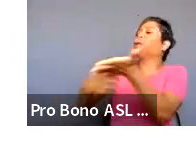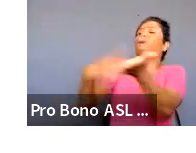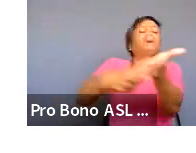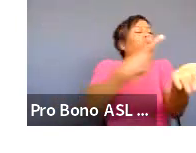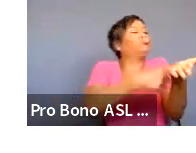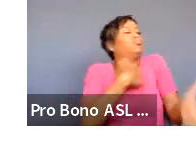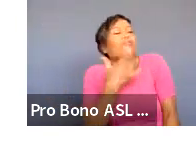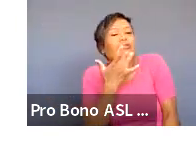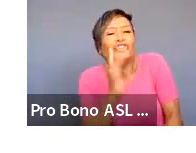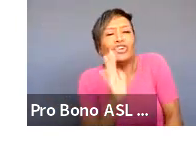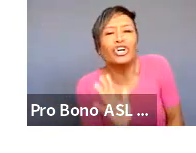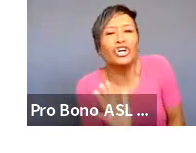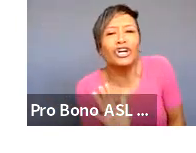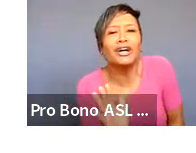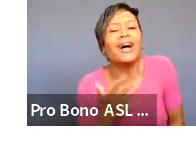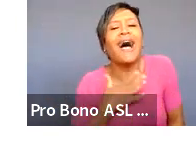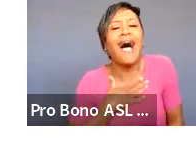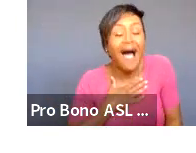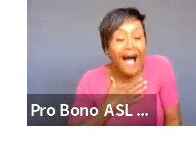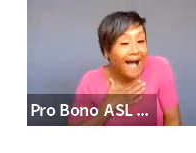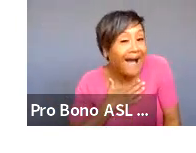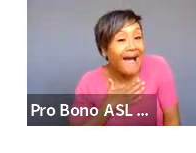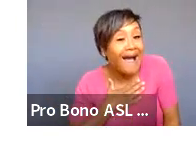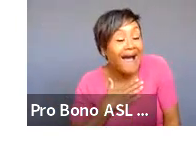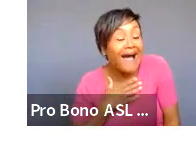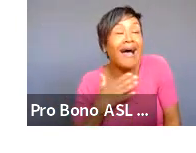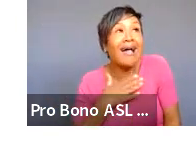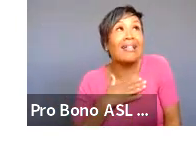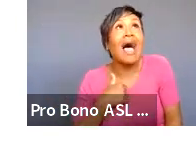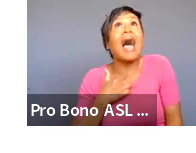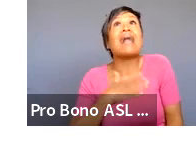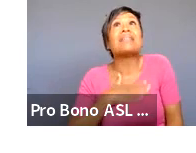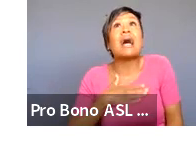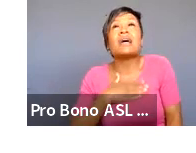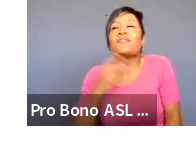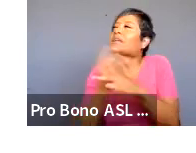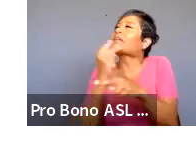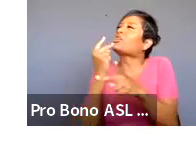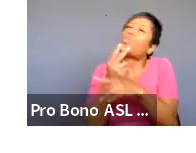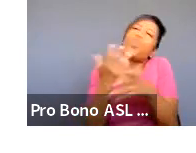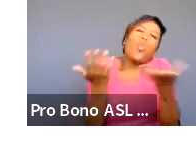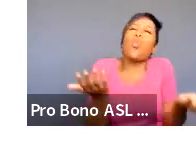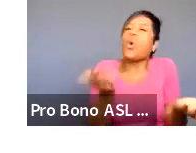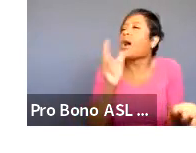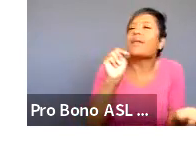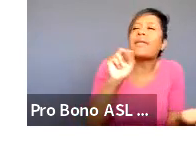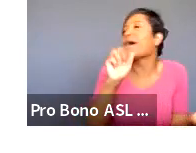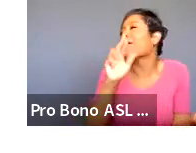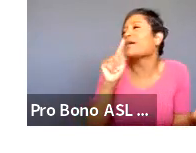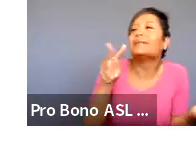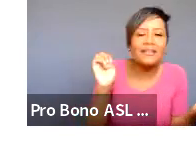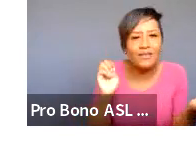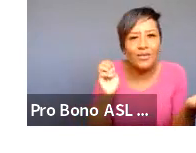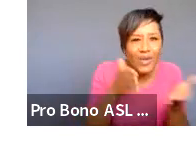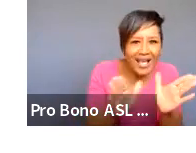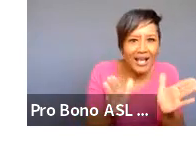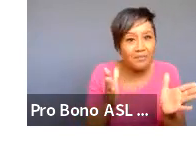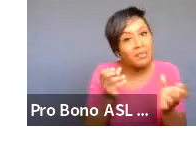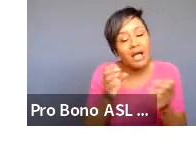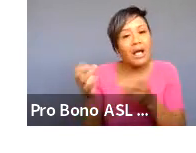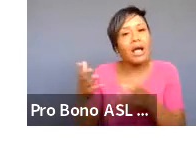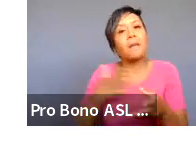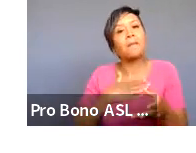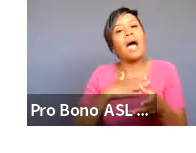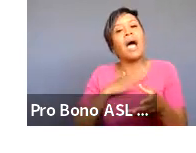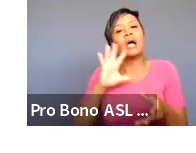i like to figure out what those narratives are in multiple ways i come from teatro luna